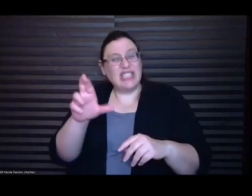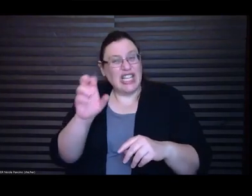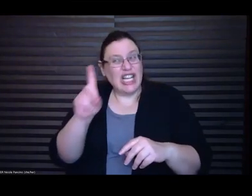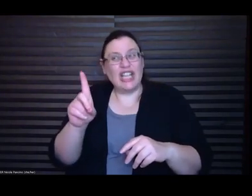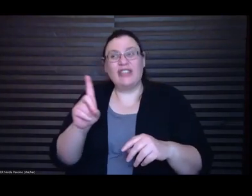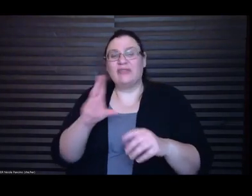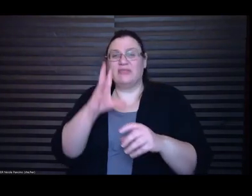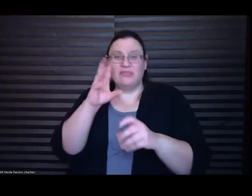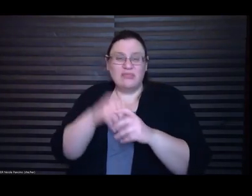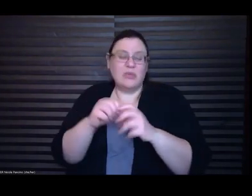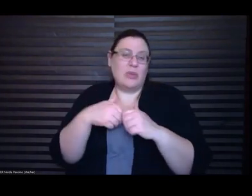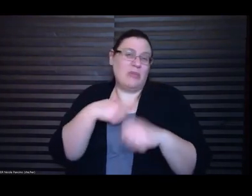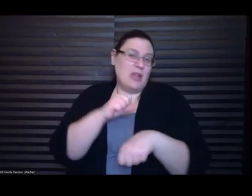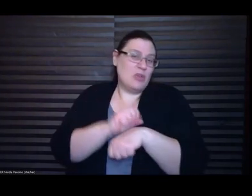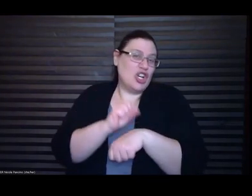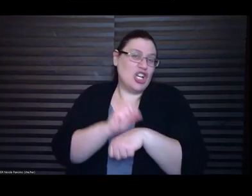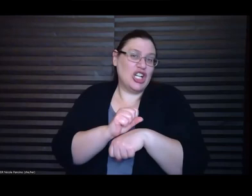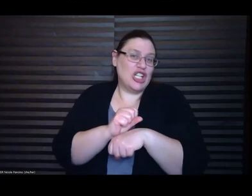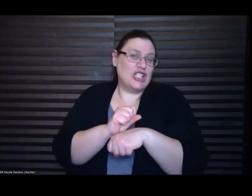incredible